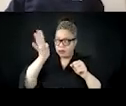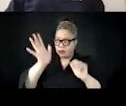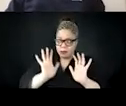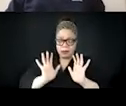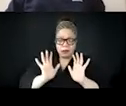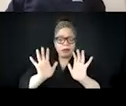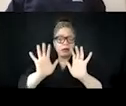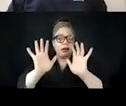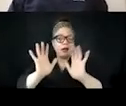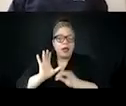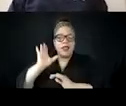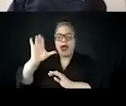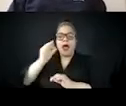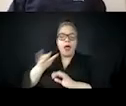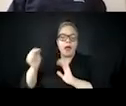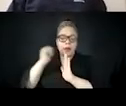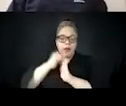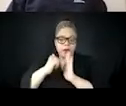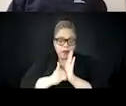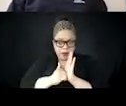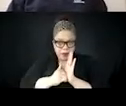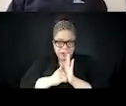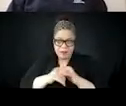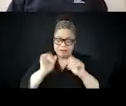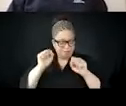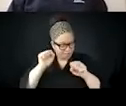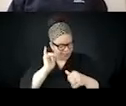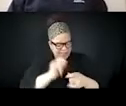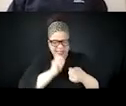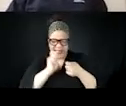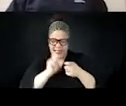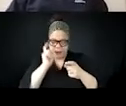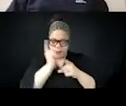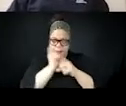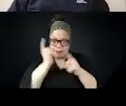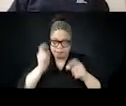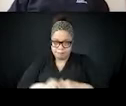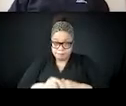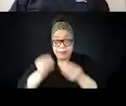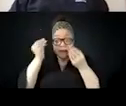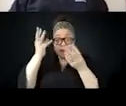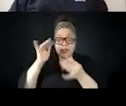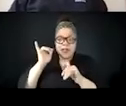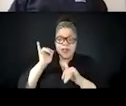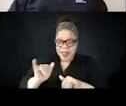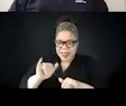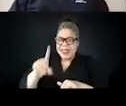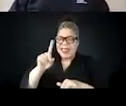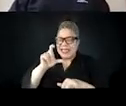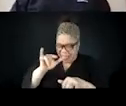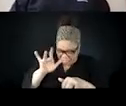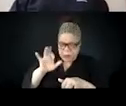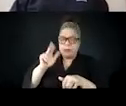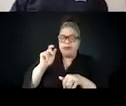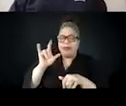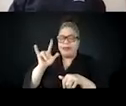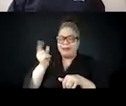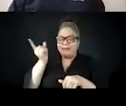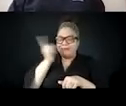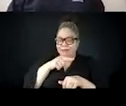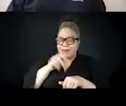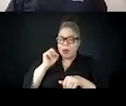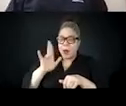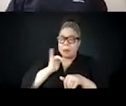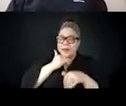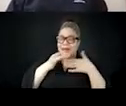false or misleading often spread for political gain profit, or to discredit a target individual group or movement or political party. And I